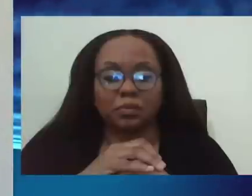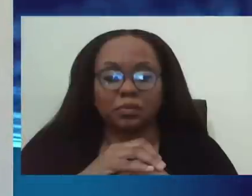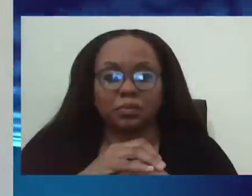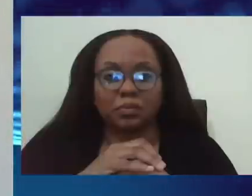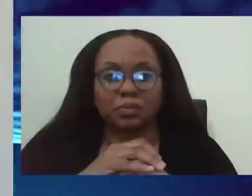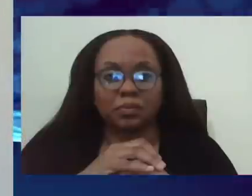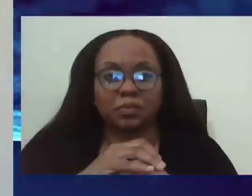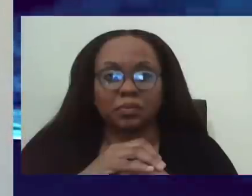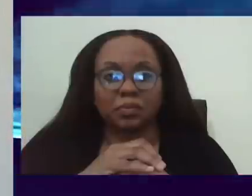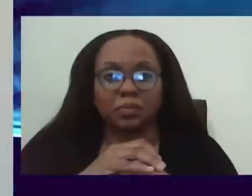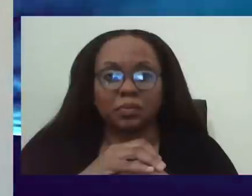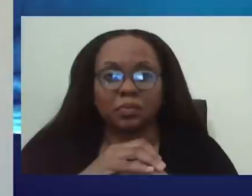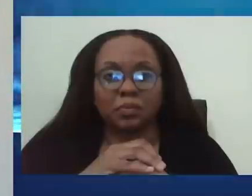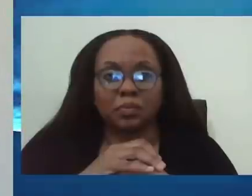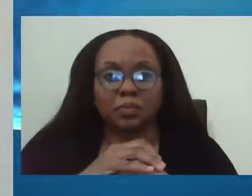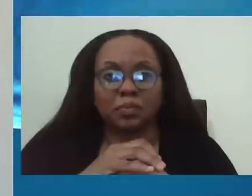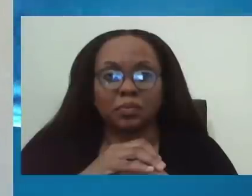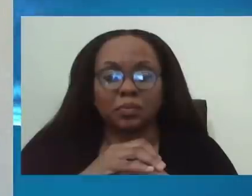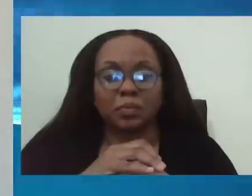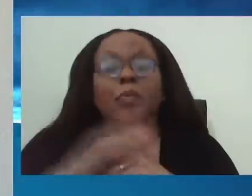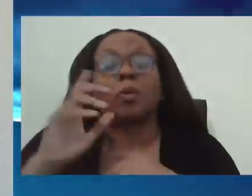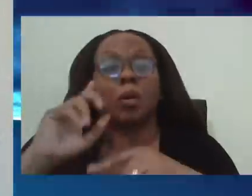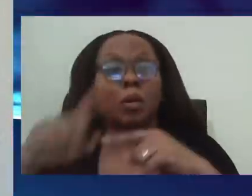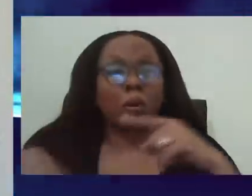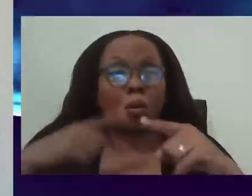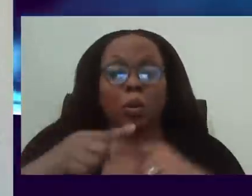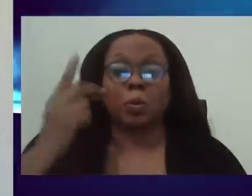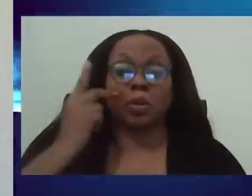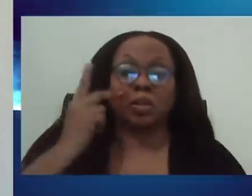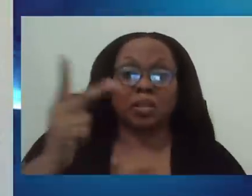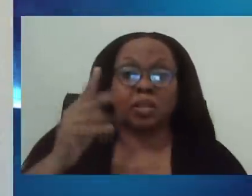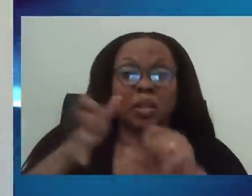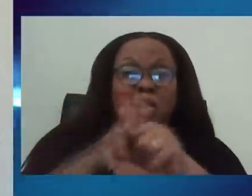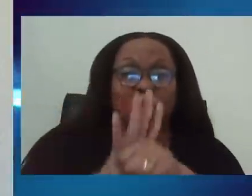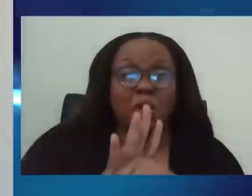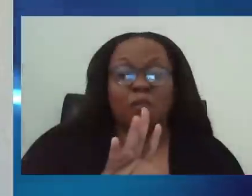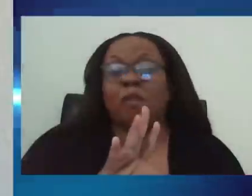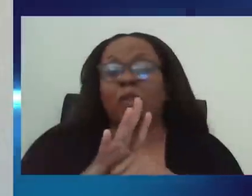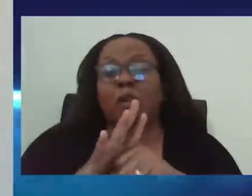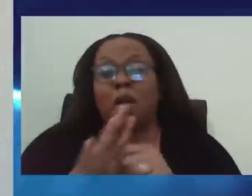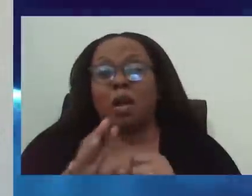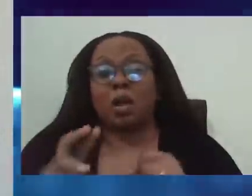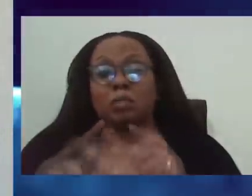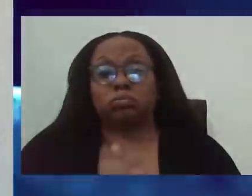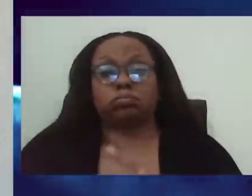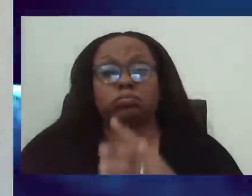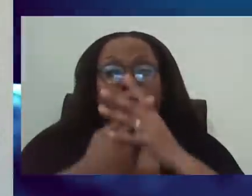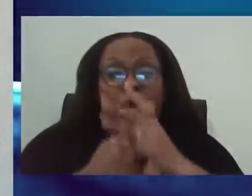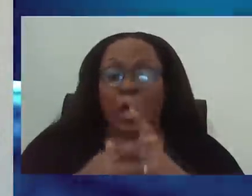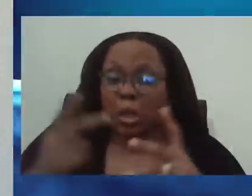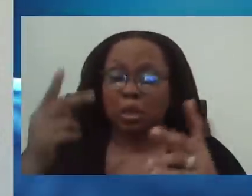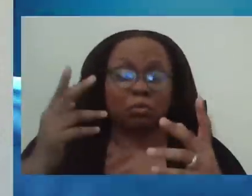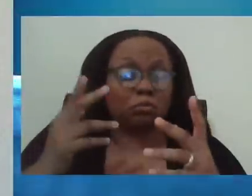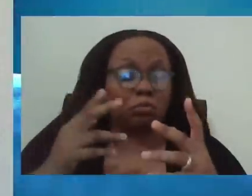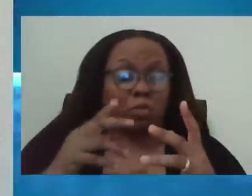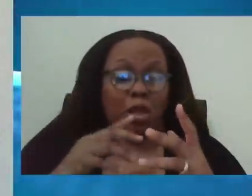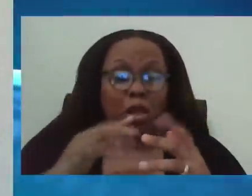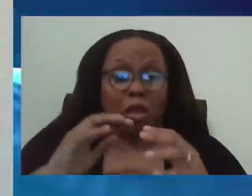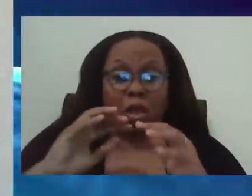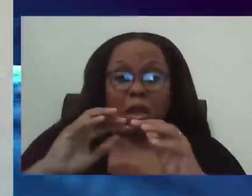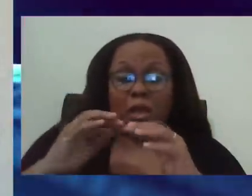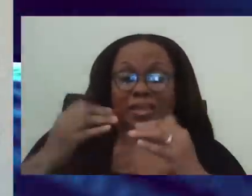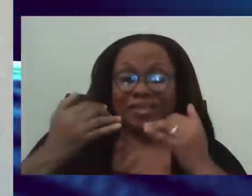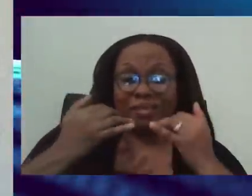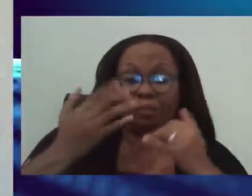the pandemic, early parts of the outbreak. And I'm, I'm really uncertain as to how much impact it will have at this stage.